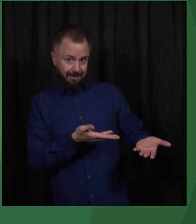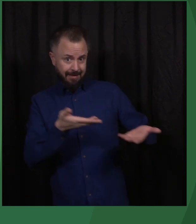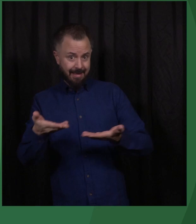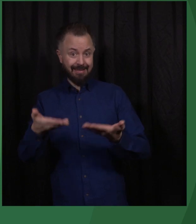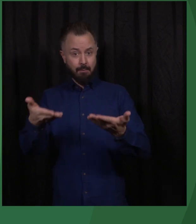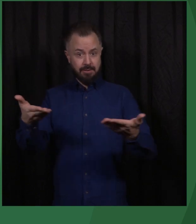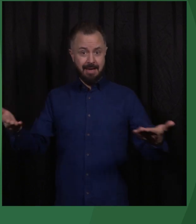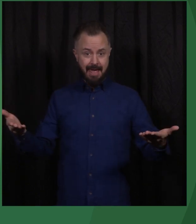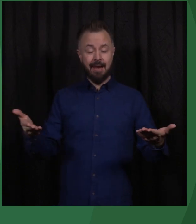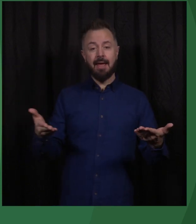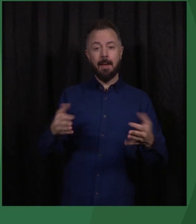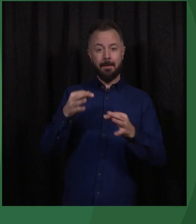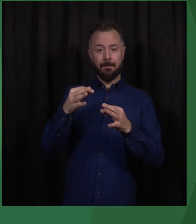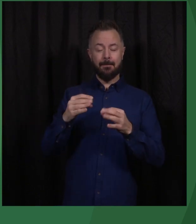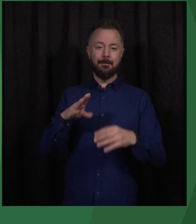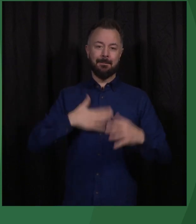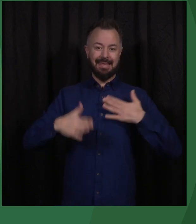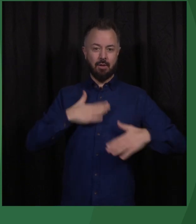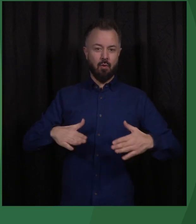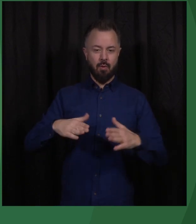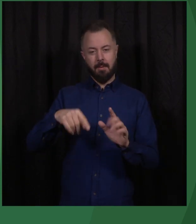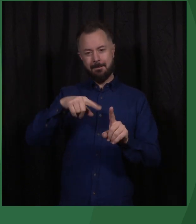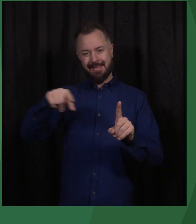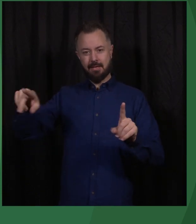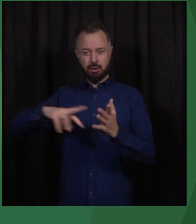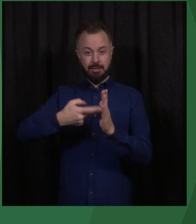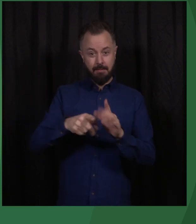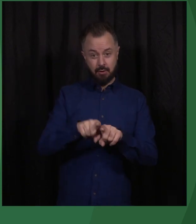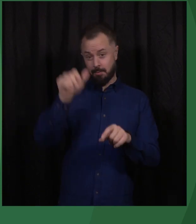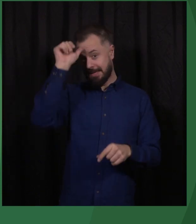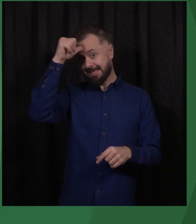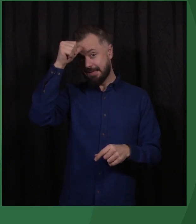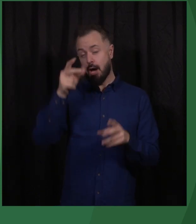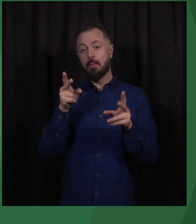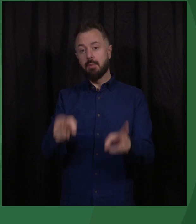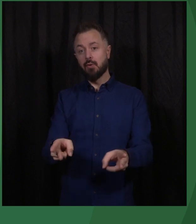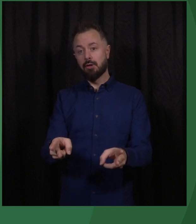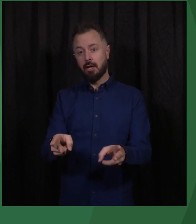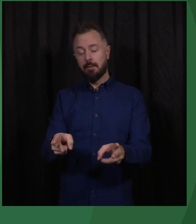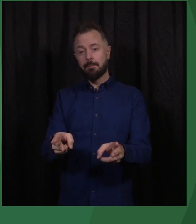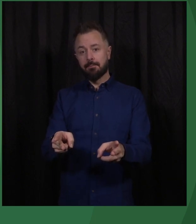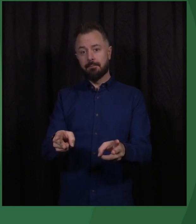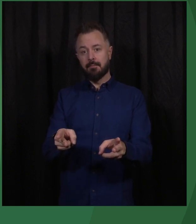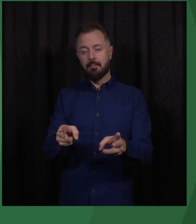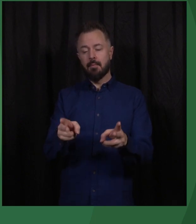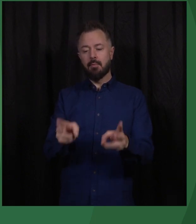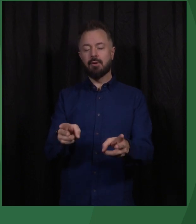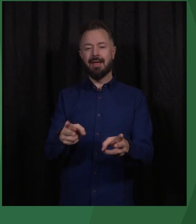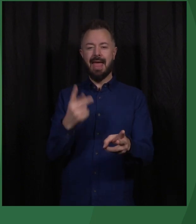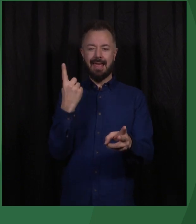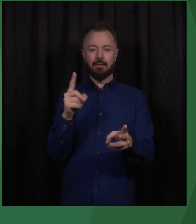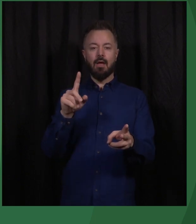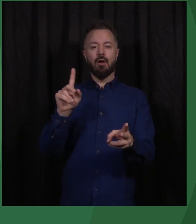biometric system that India uses to allow one of its 1.4 billion